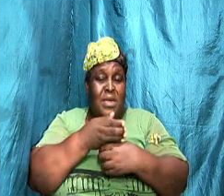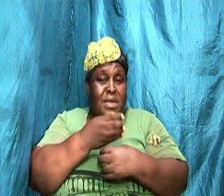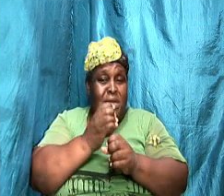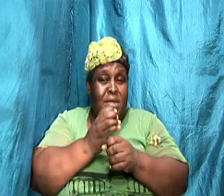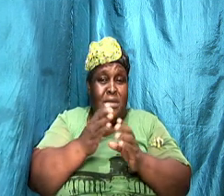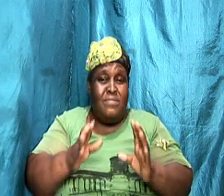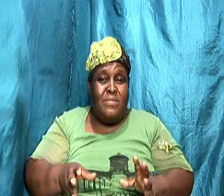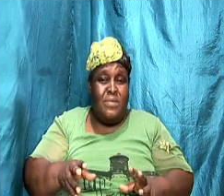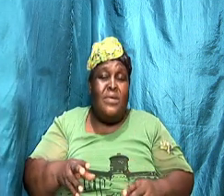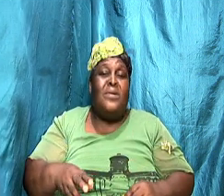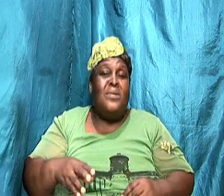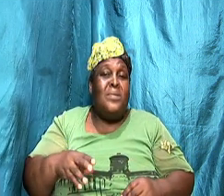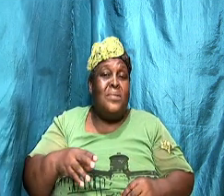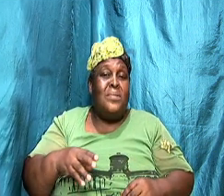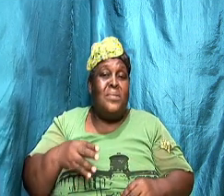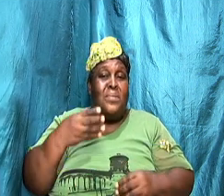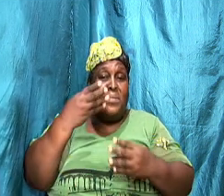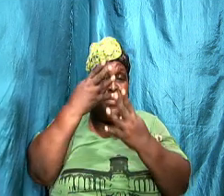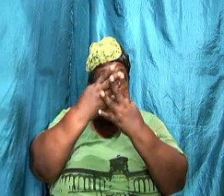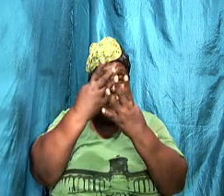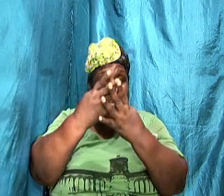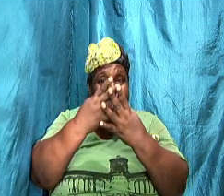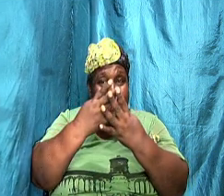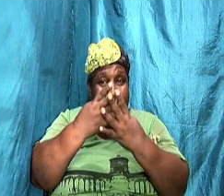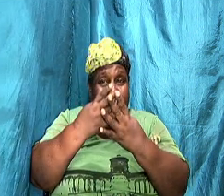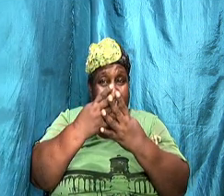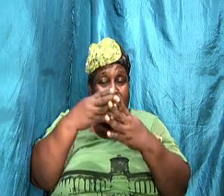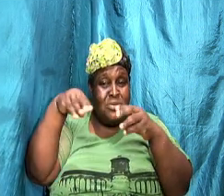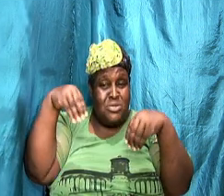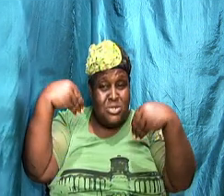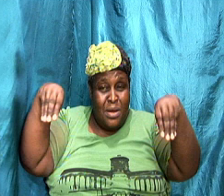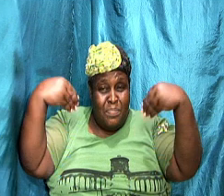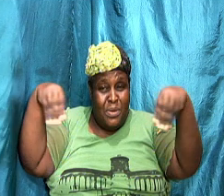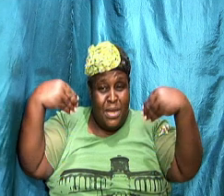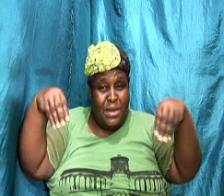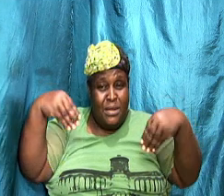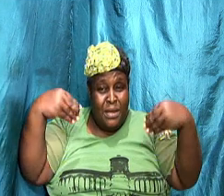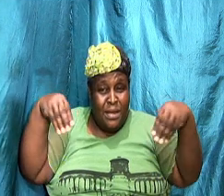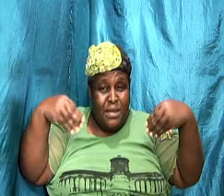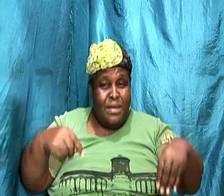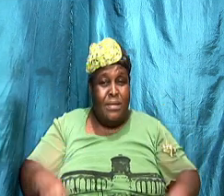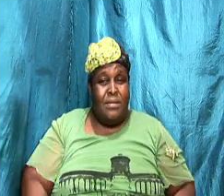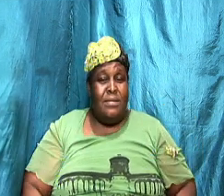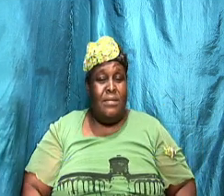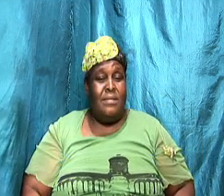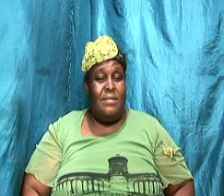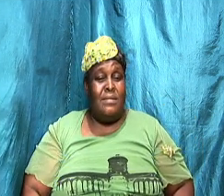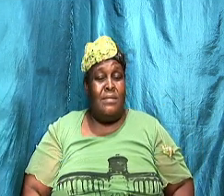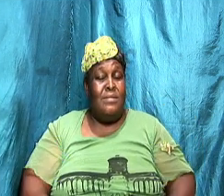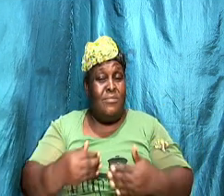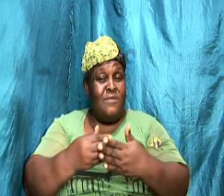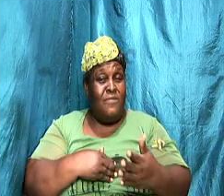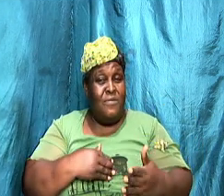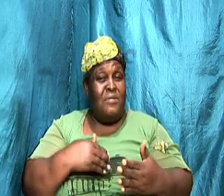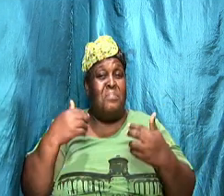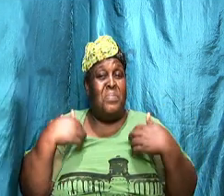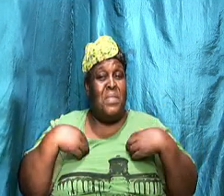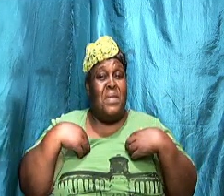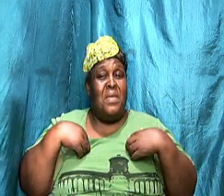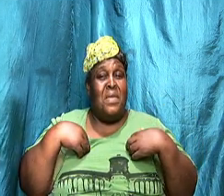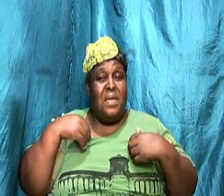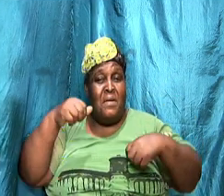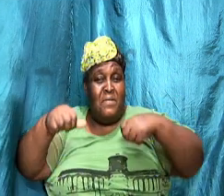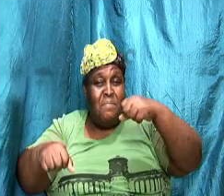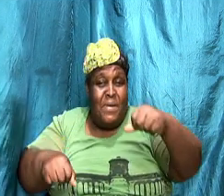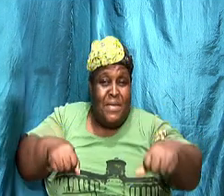sightseeing I remember I don't do it now because I have a vehicle but before I had a bicycle and with the bicycle